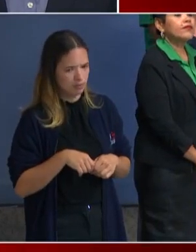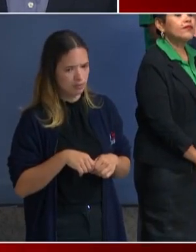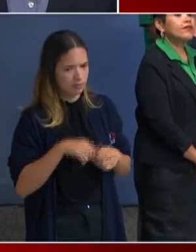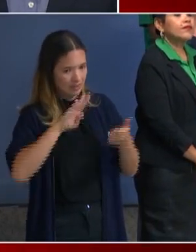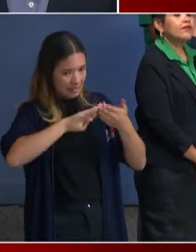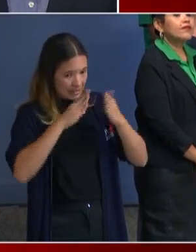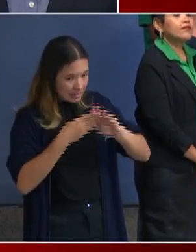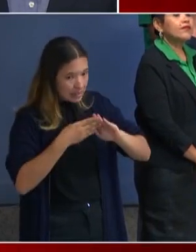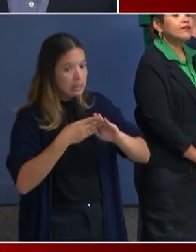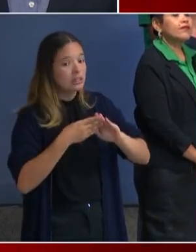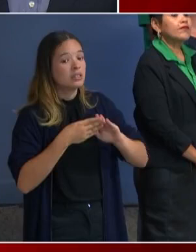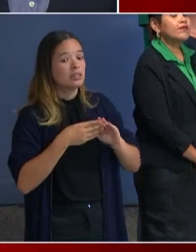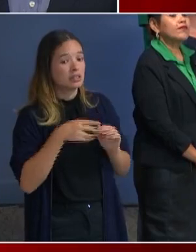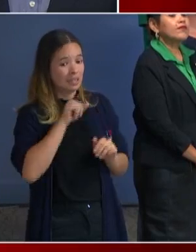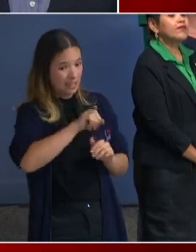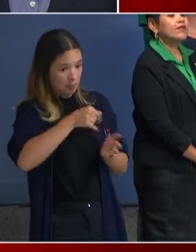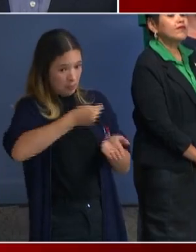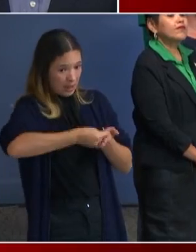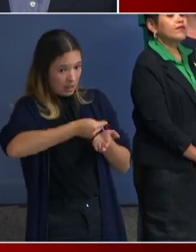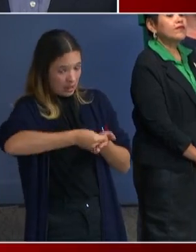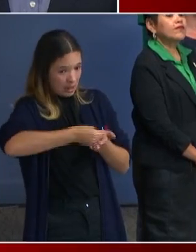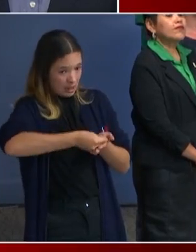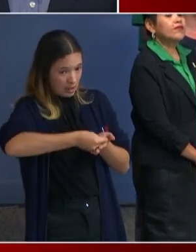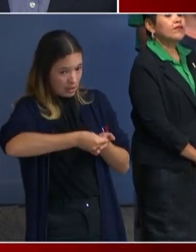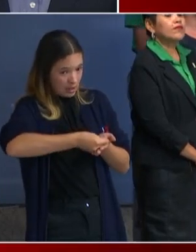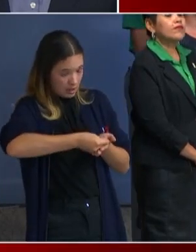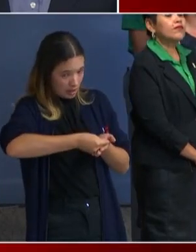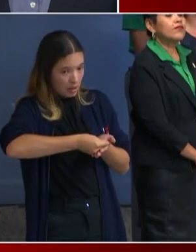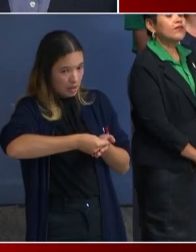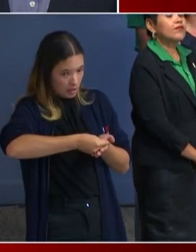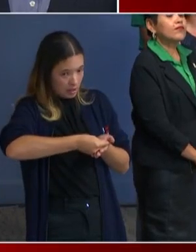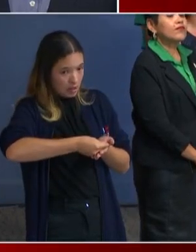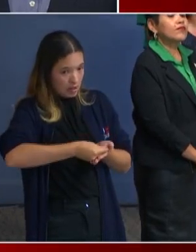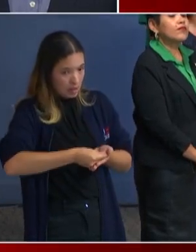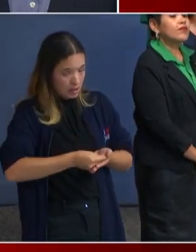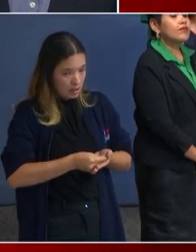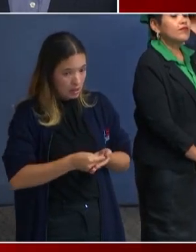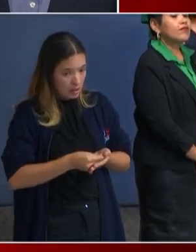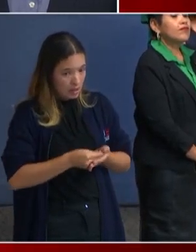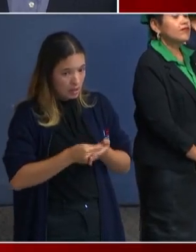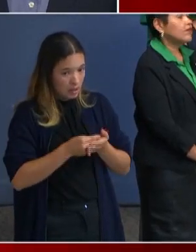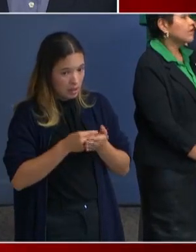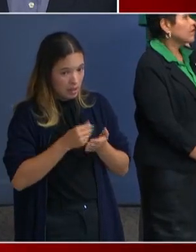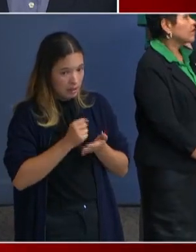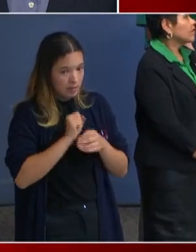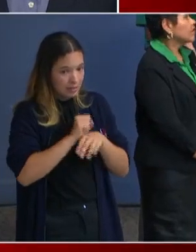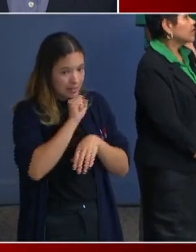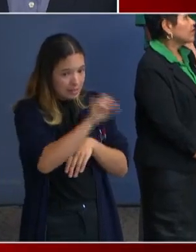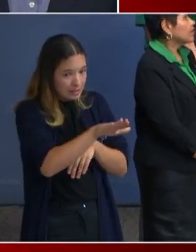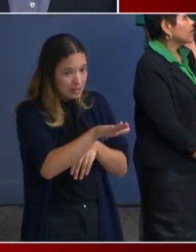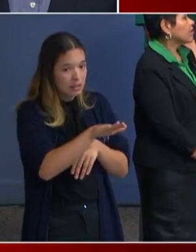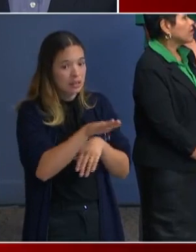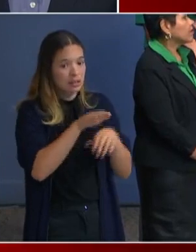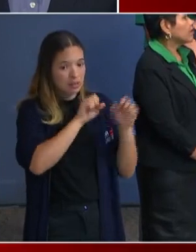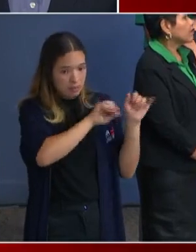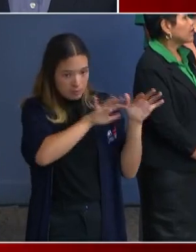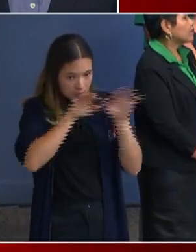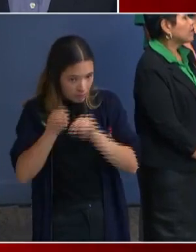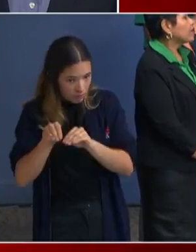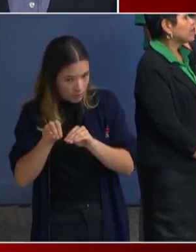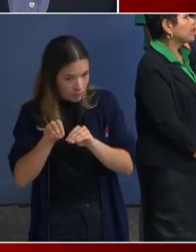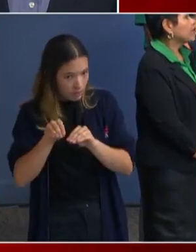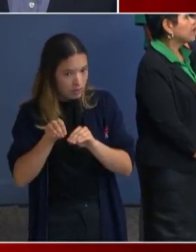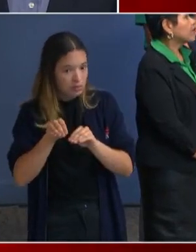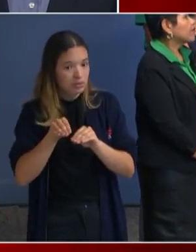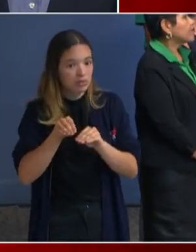money, this money you're talking about, to get the migrants on their way? Uh, the FEMA eligible expenses include